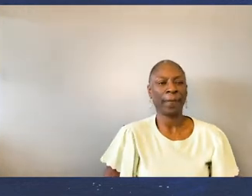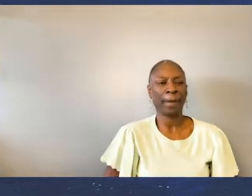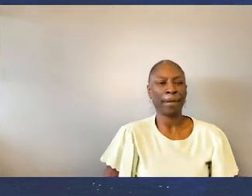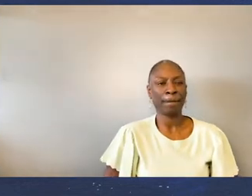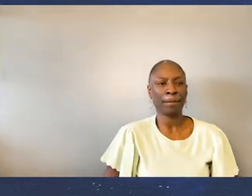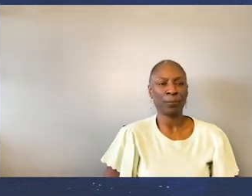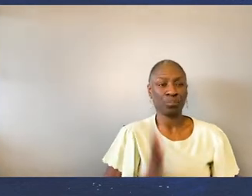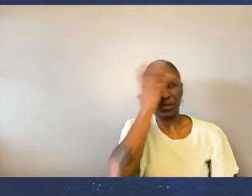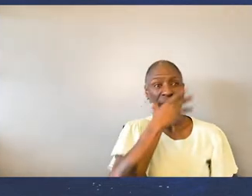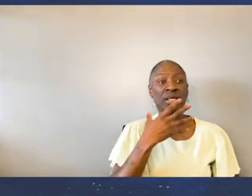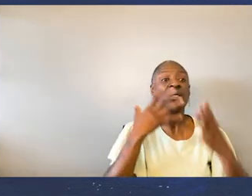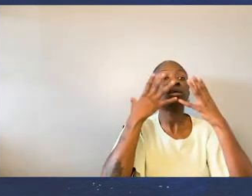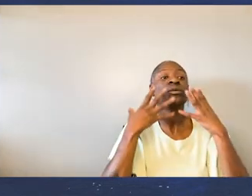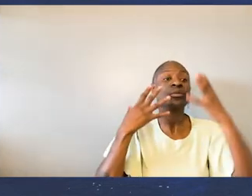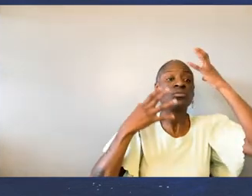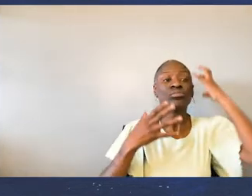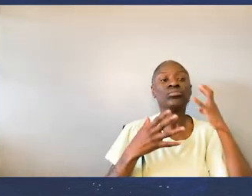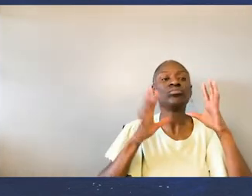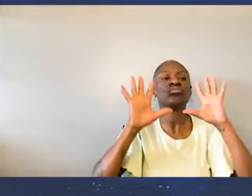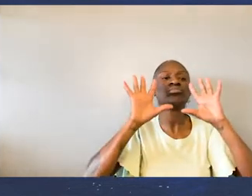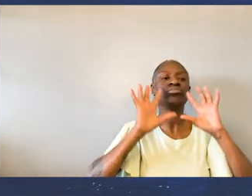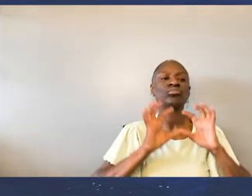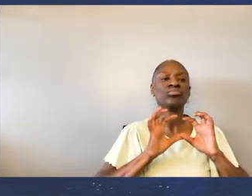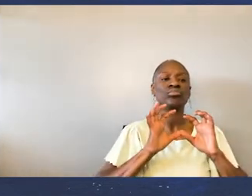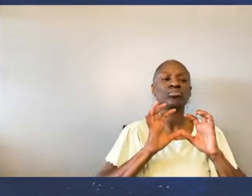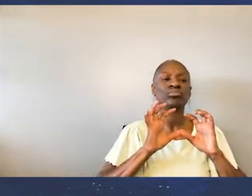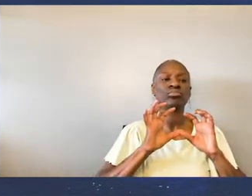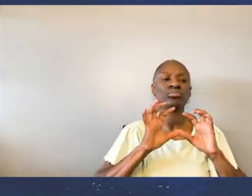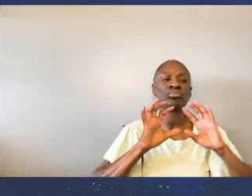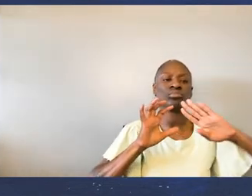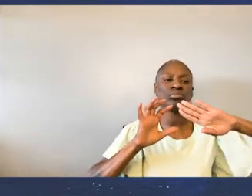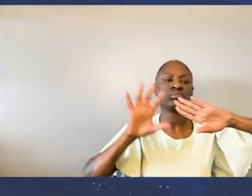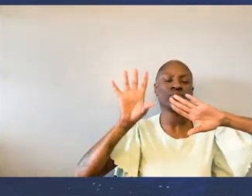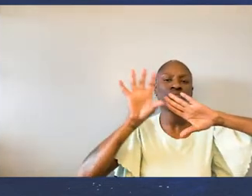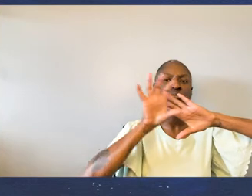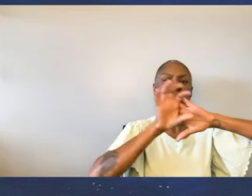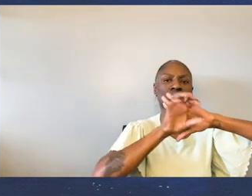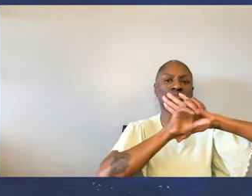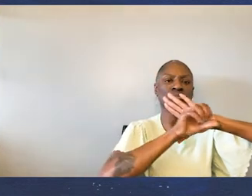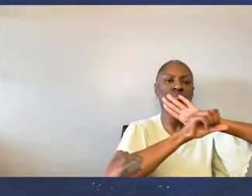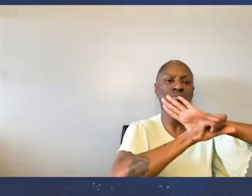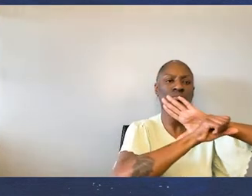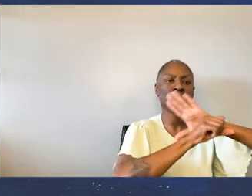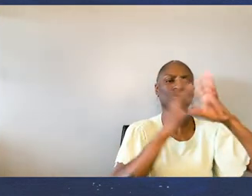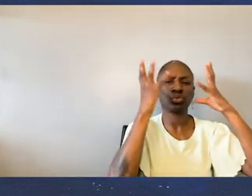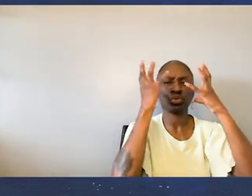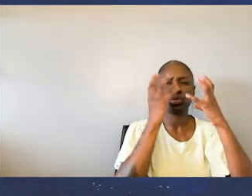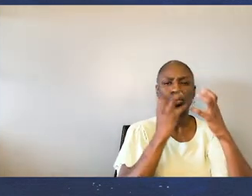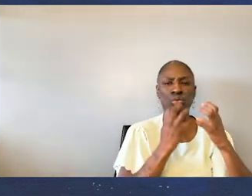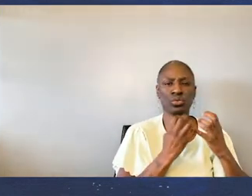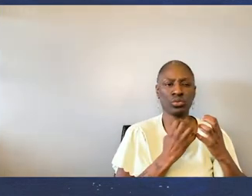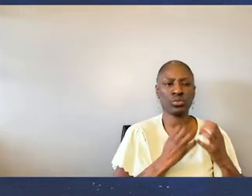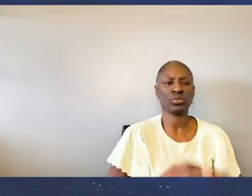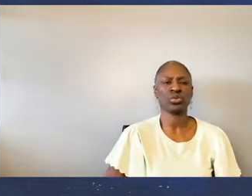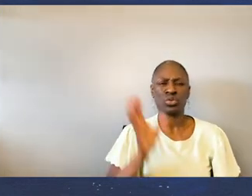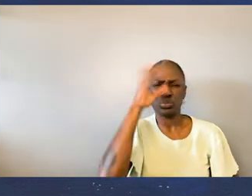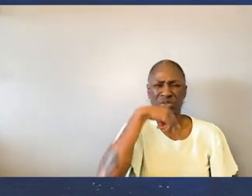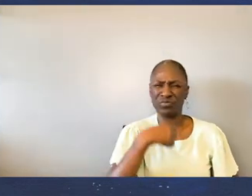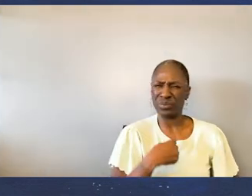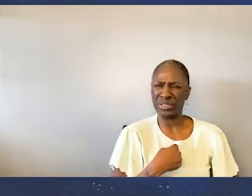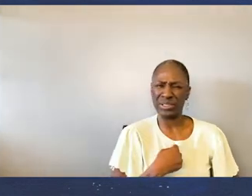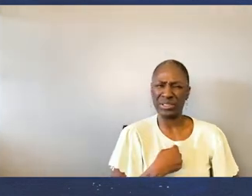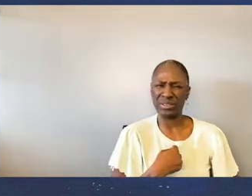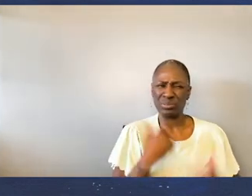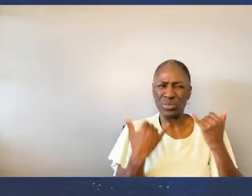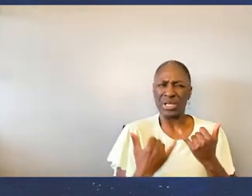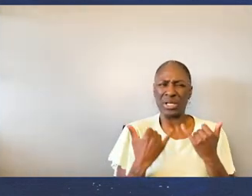Is a self portrait Where my eyes And face mask Are visible The rest of my face The hair Gradually disappear